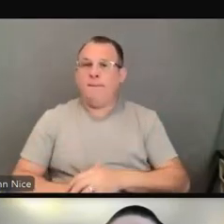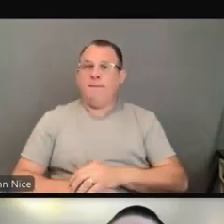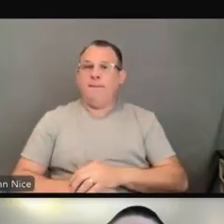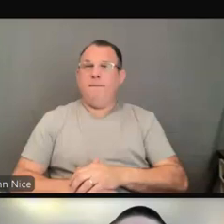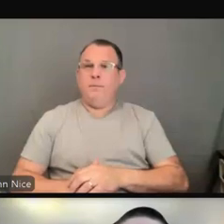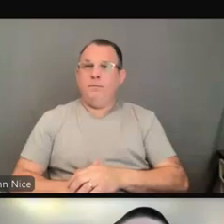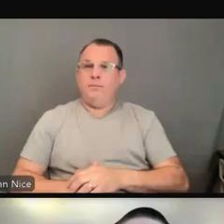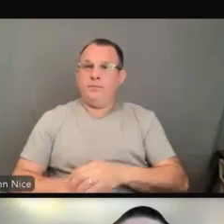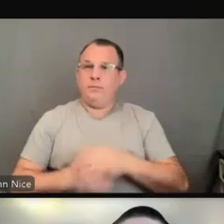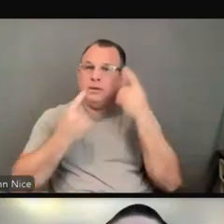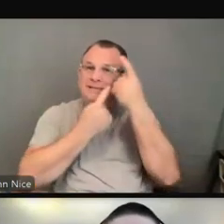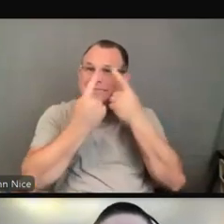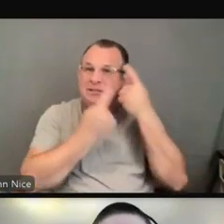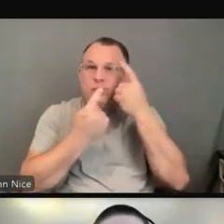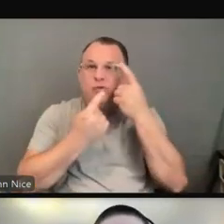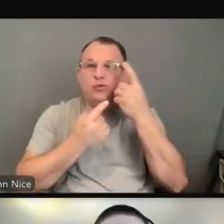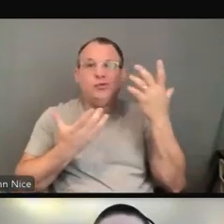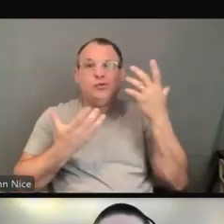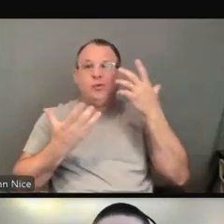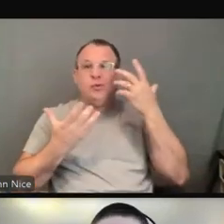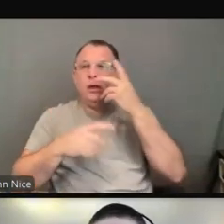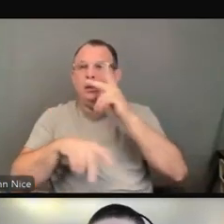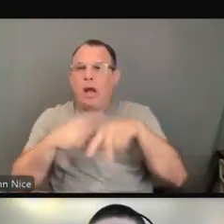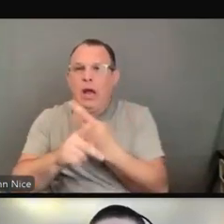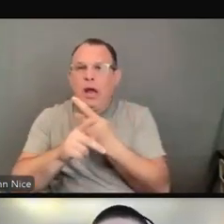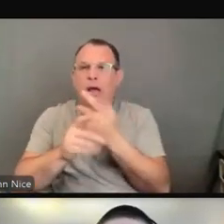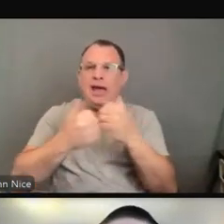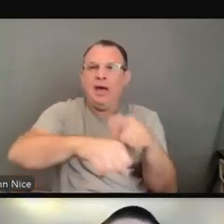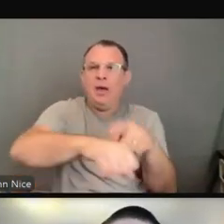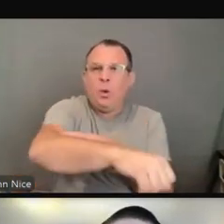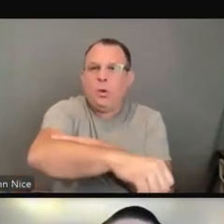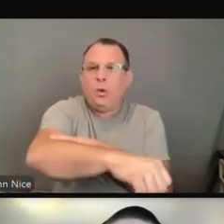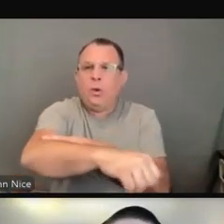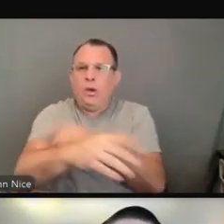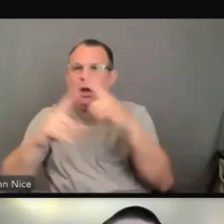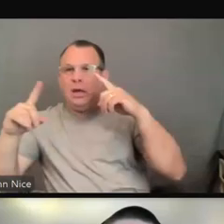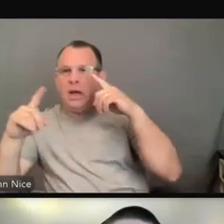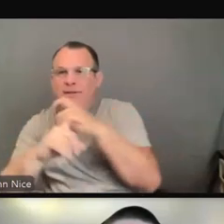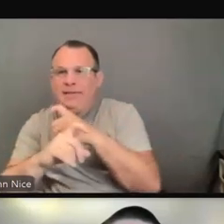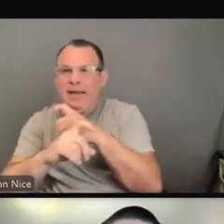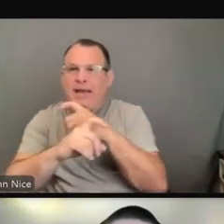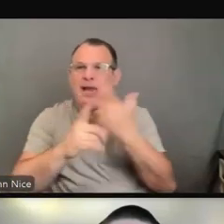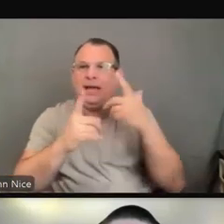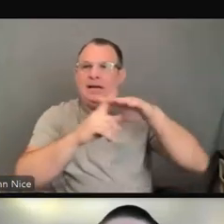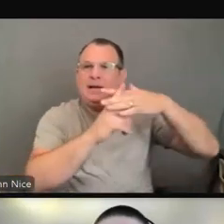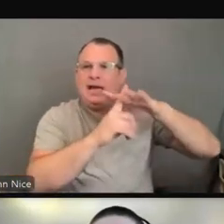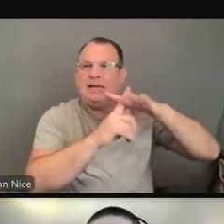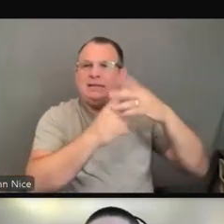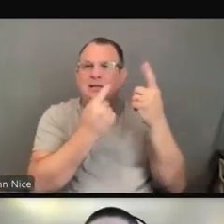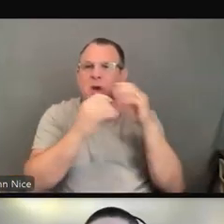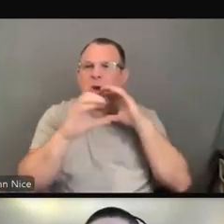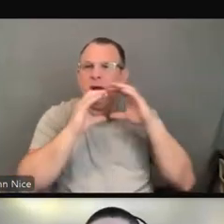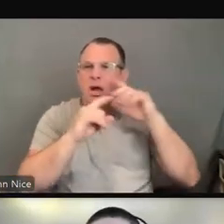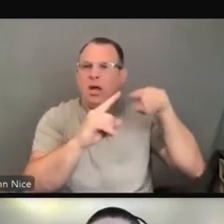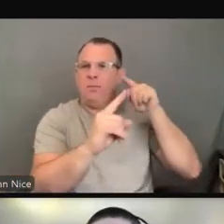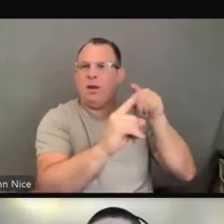length or the complexity or the context of the communication, as well as the